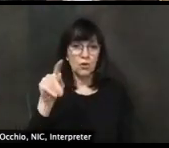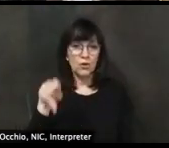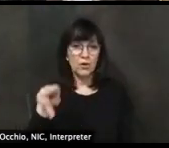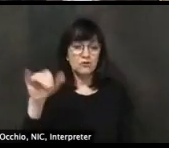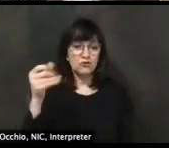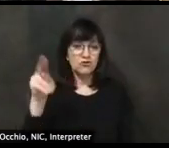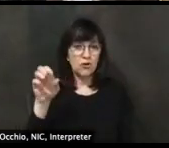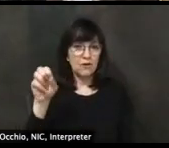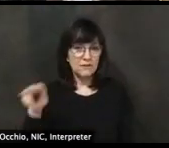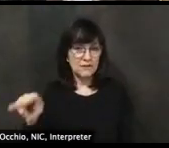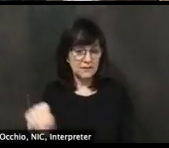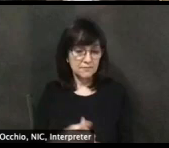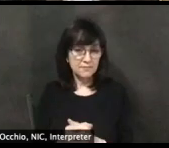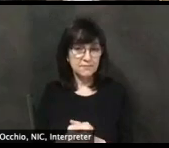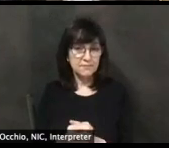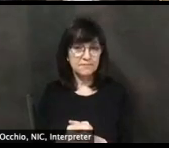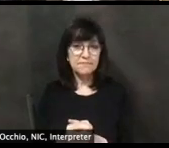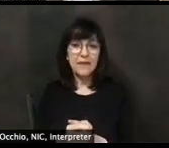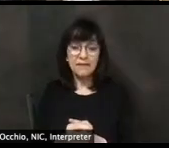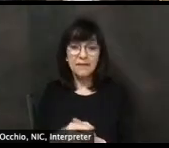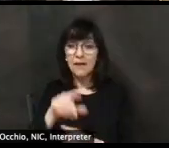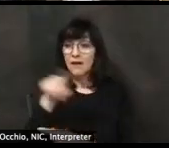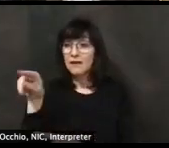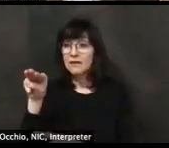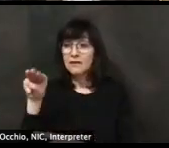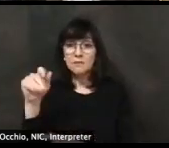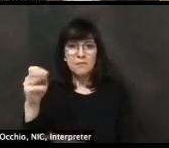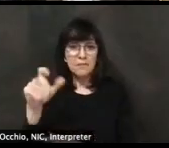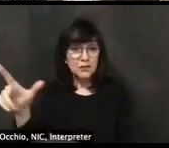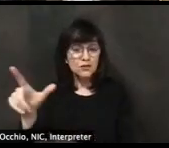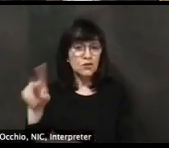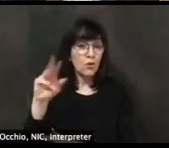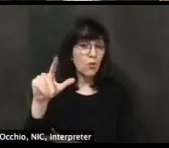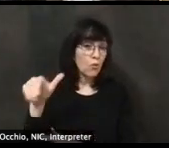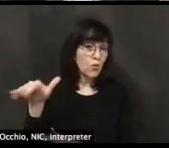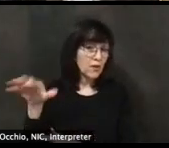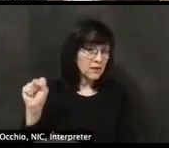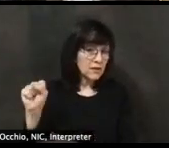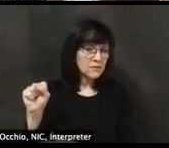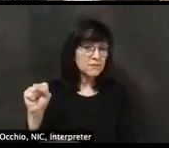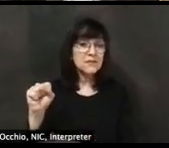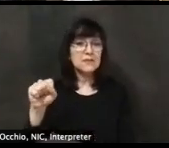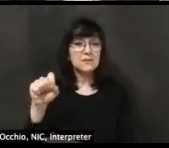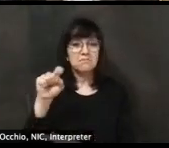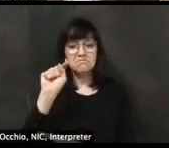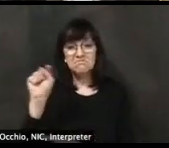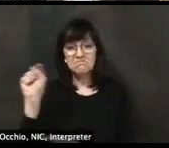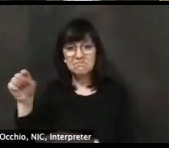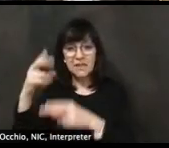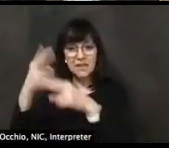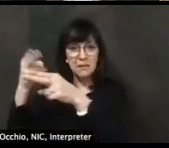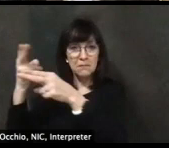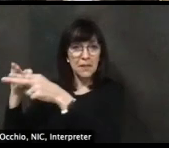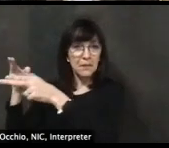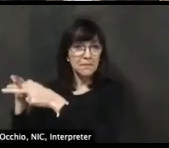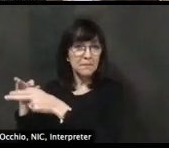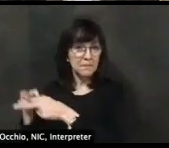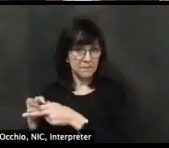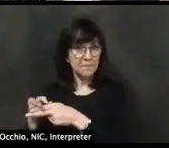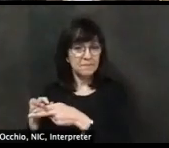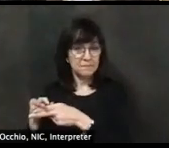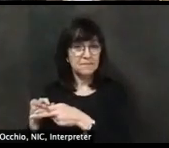Matthews, Griffith, Mitchell, Vince, Williams, Bombach, Ozenski, Kawako, Jakes,